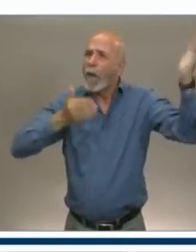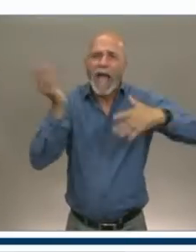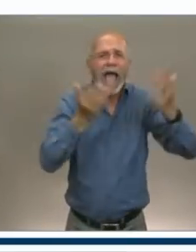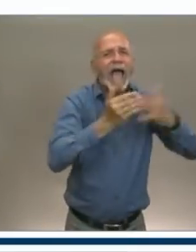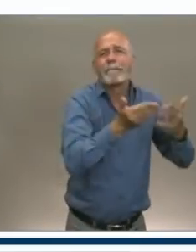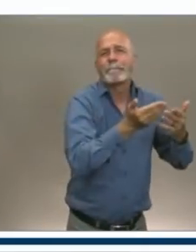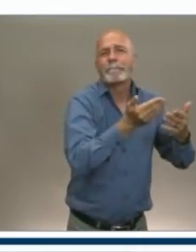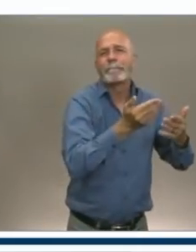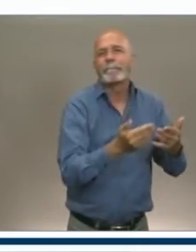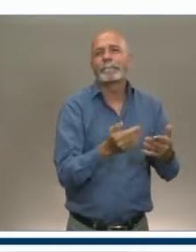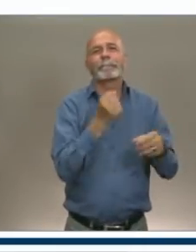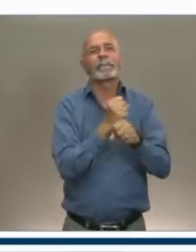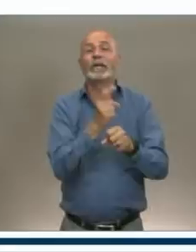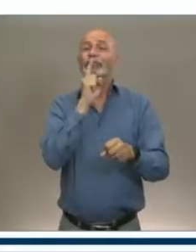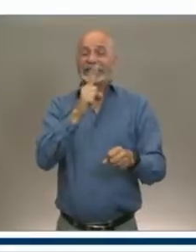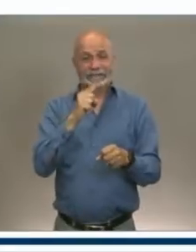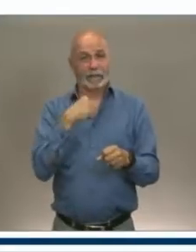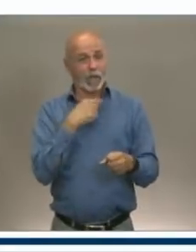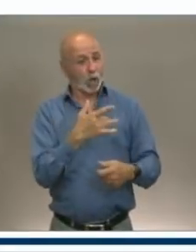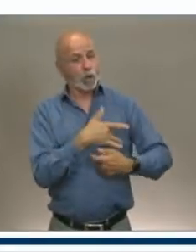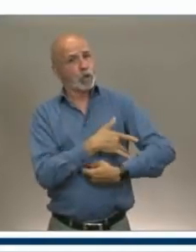People are the heart of Nova Scotia.